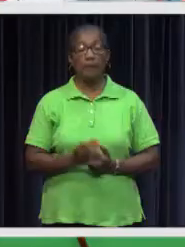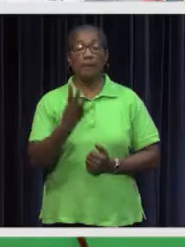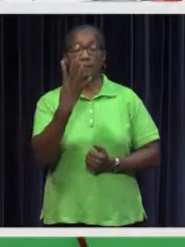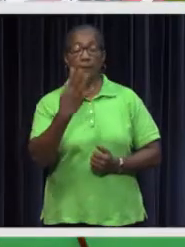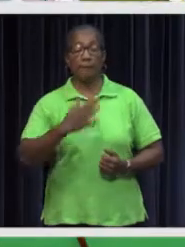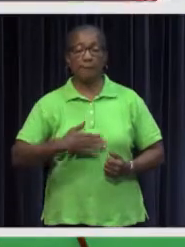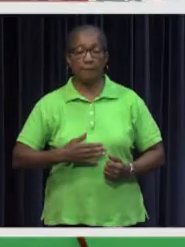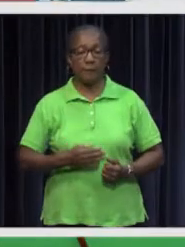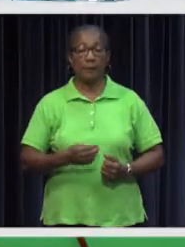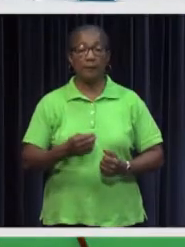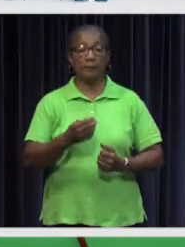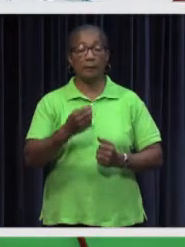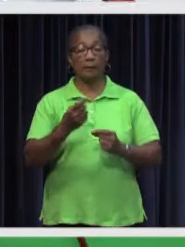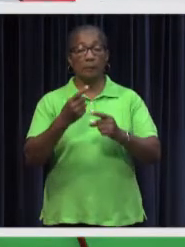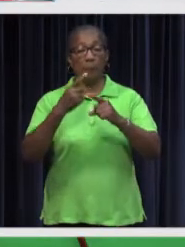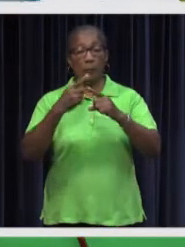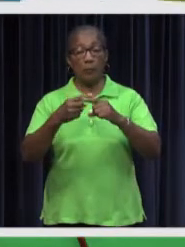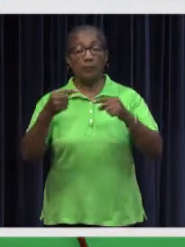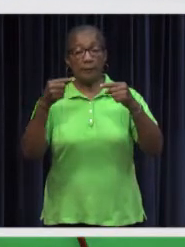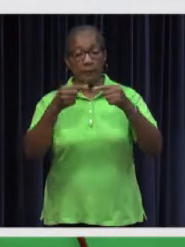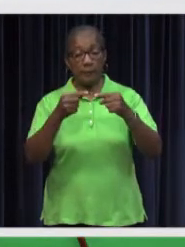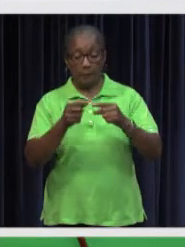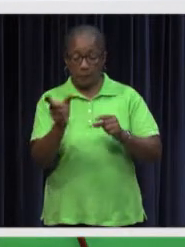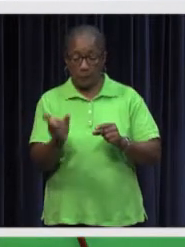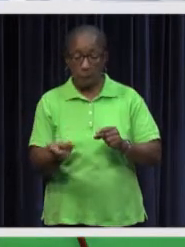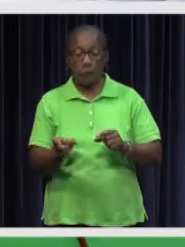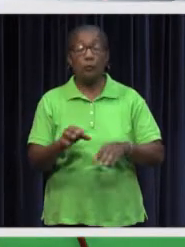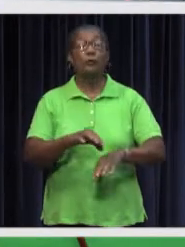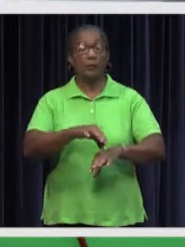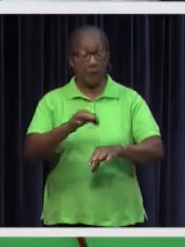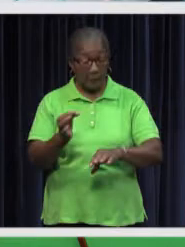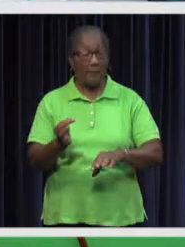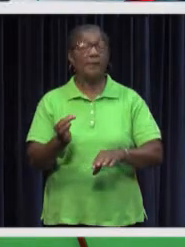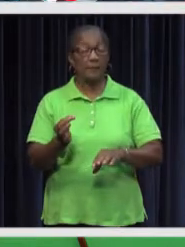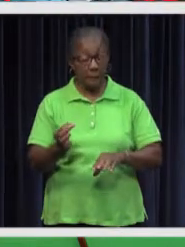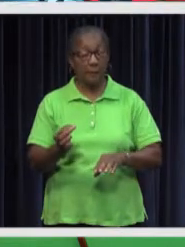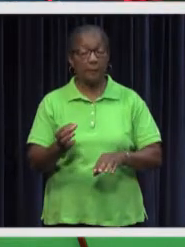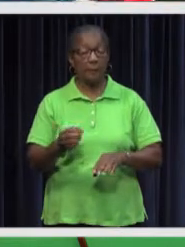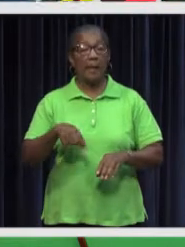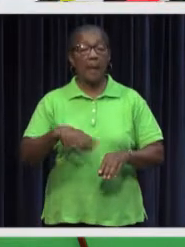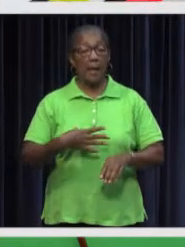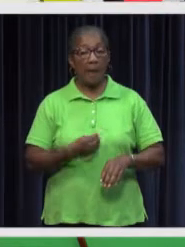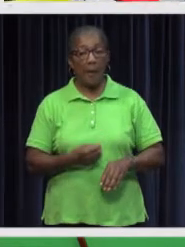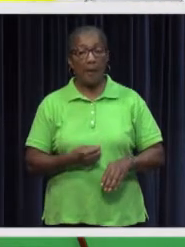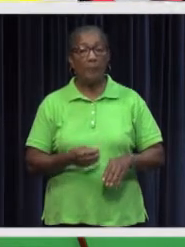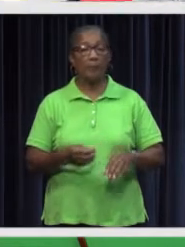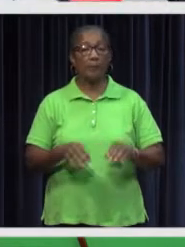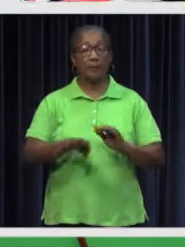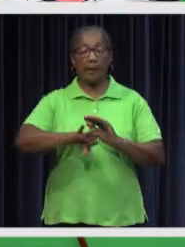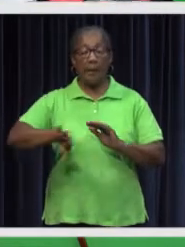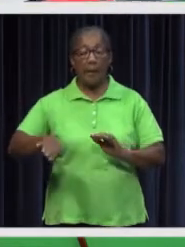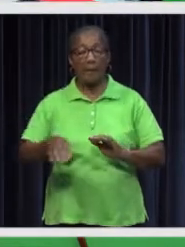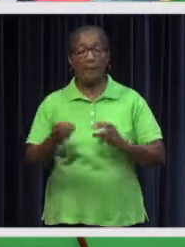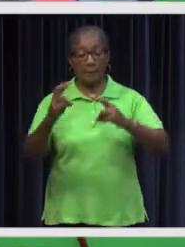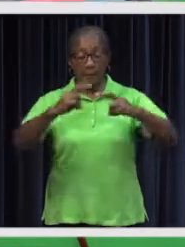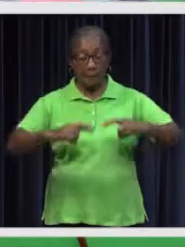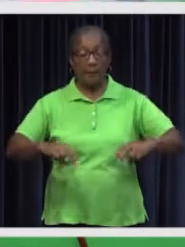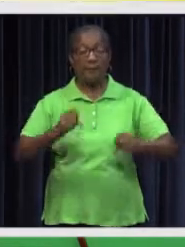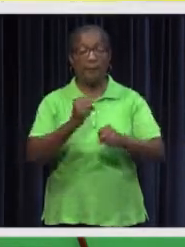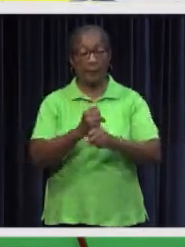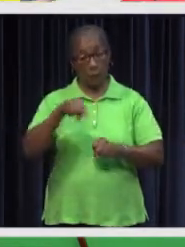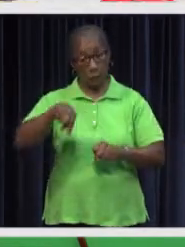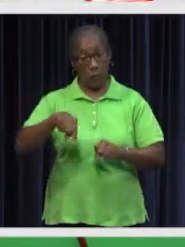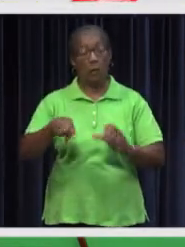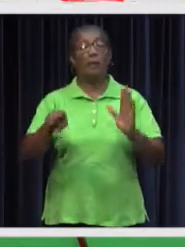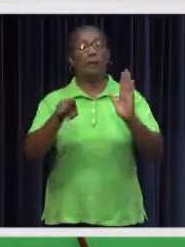Four of the ten people tested positive for COVID-19 were declared cured. They underwent an exit screening and